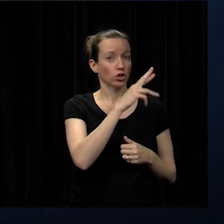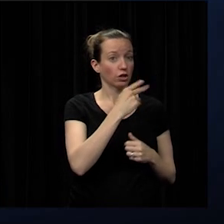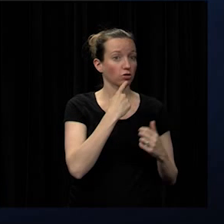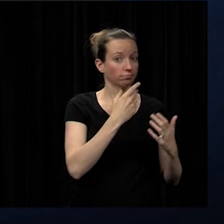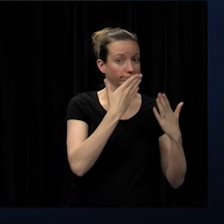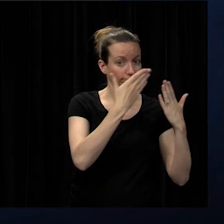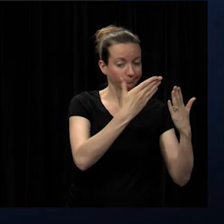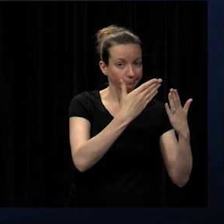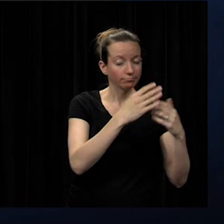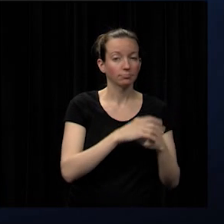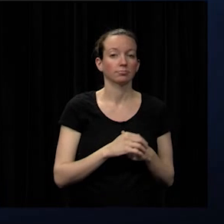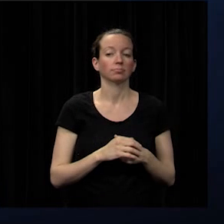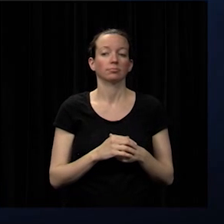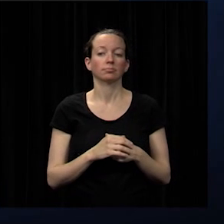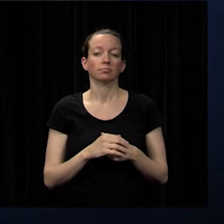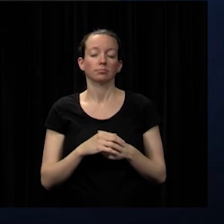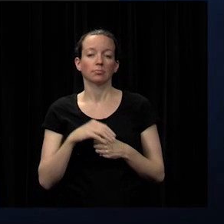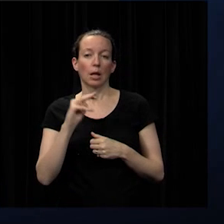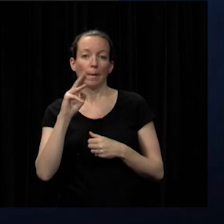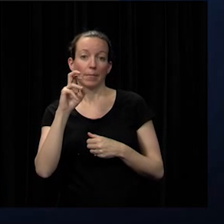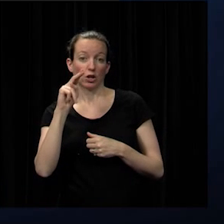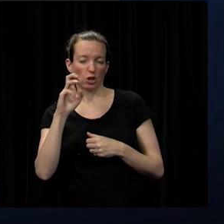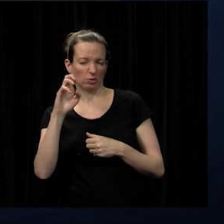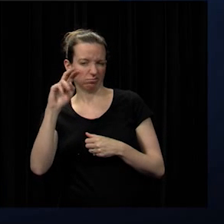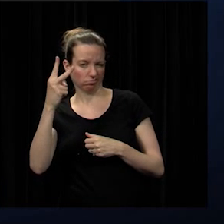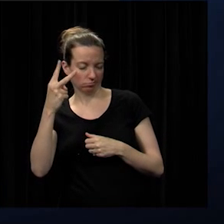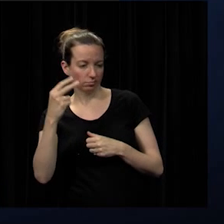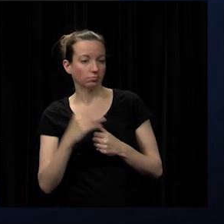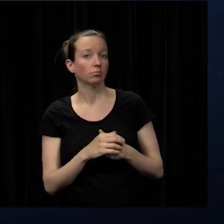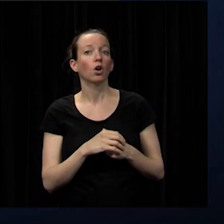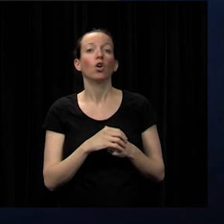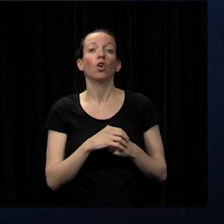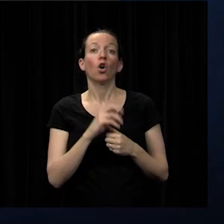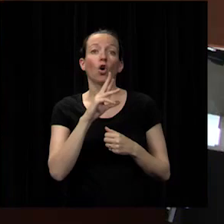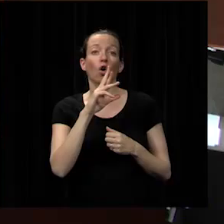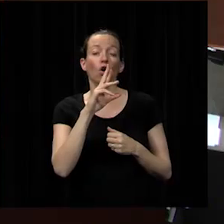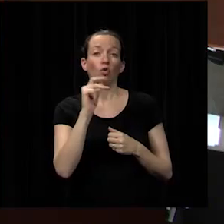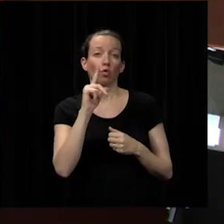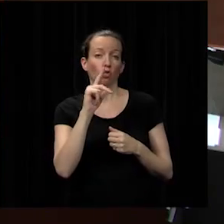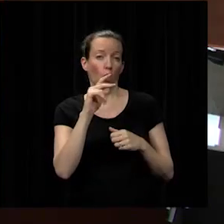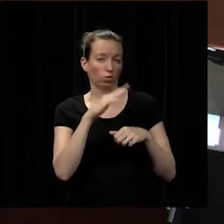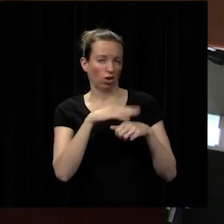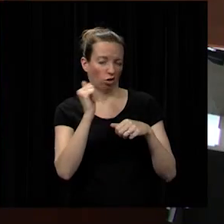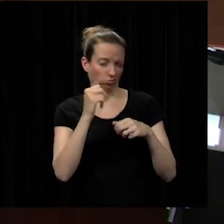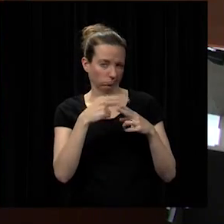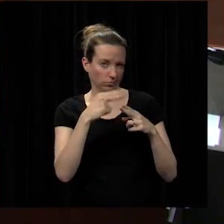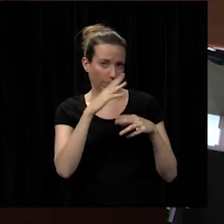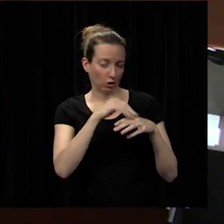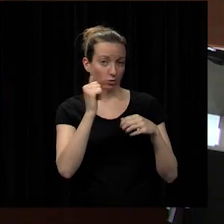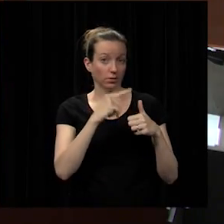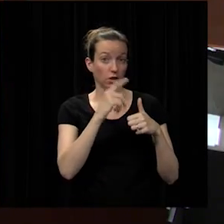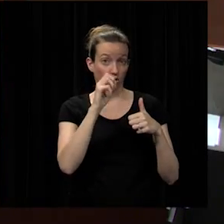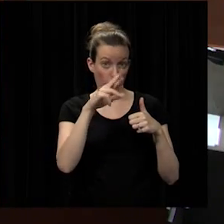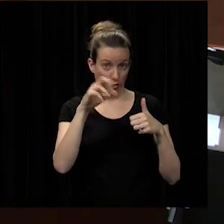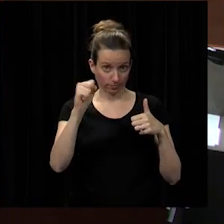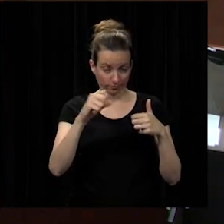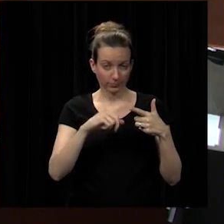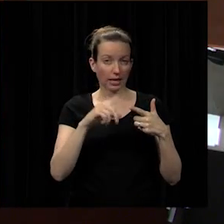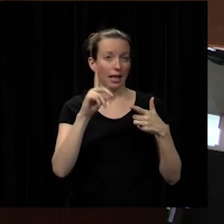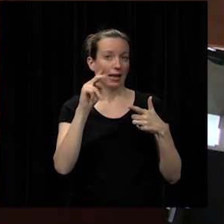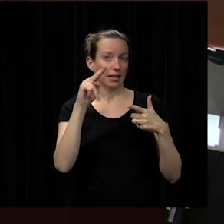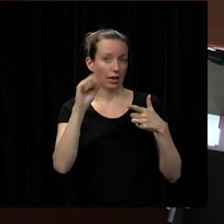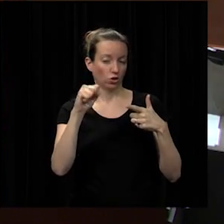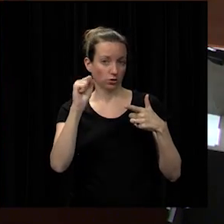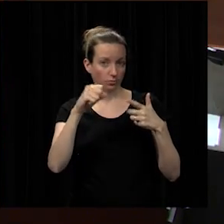second by um mr mccune roll call vote please mr shear yes dr daniels yes